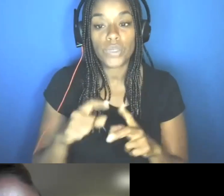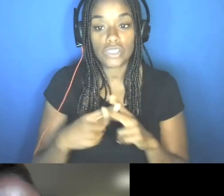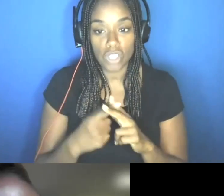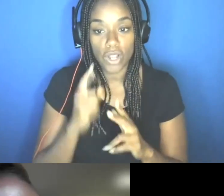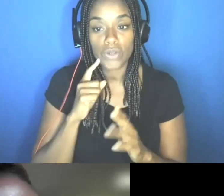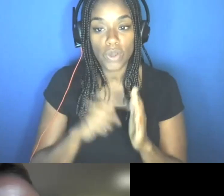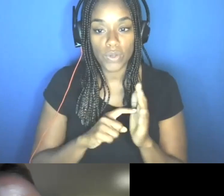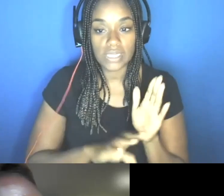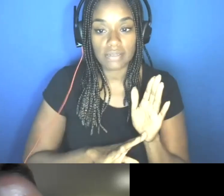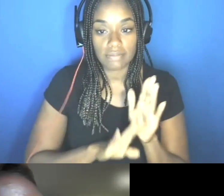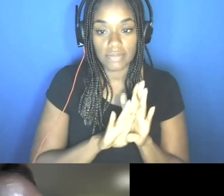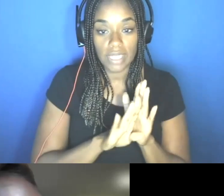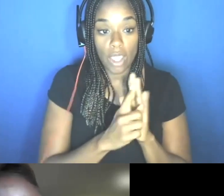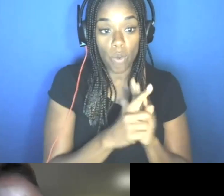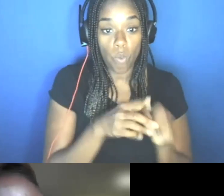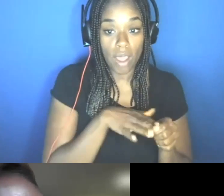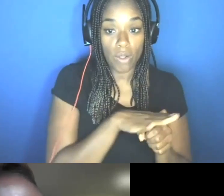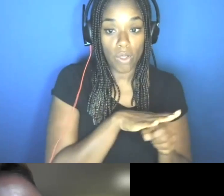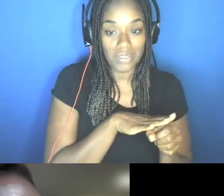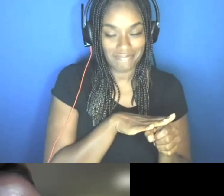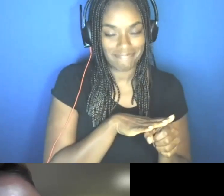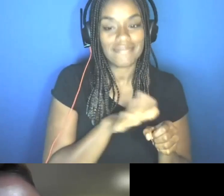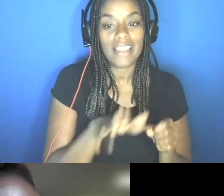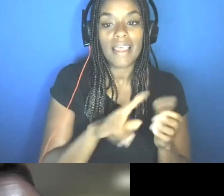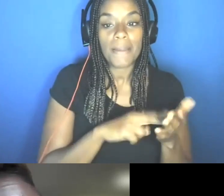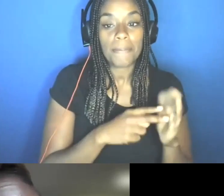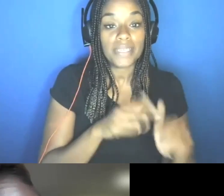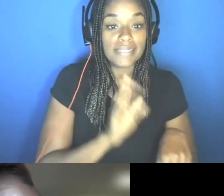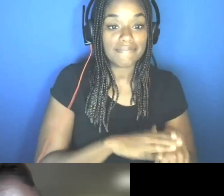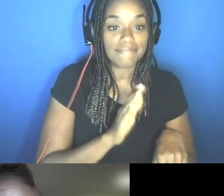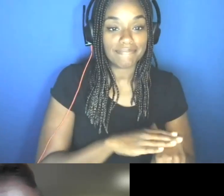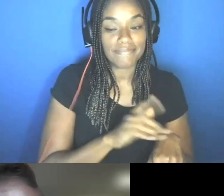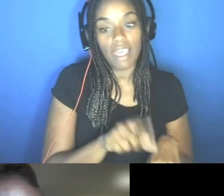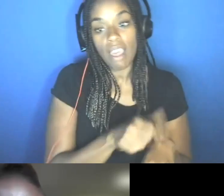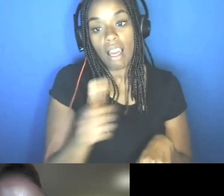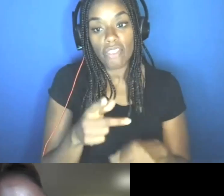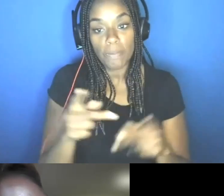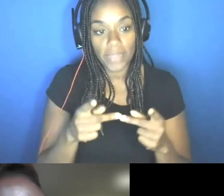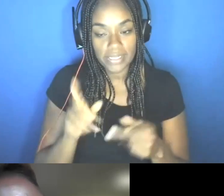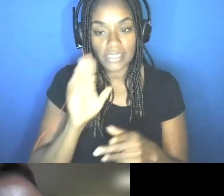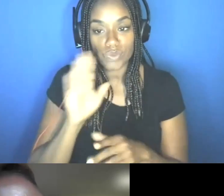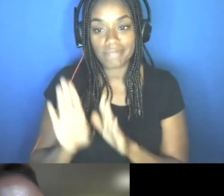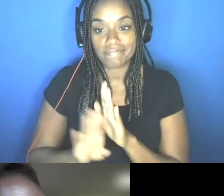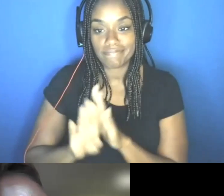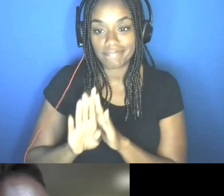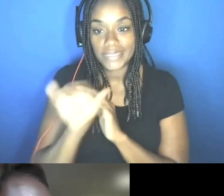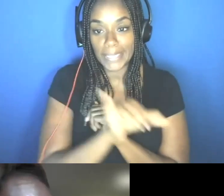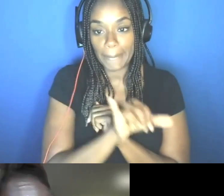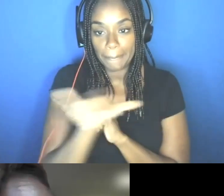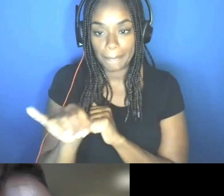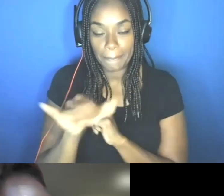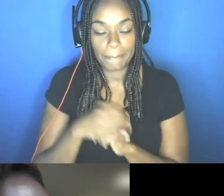in one location, it is a signal that cases will now start rising in other locations. Um, we, number